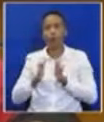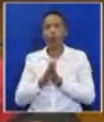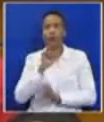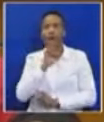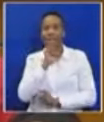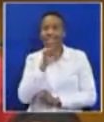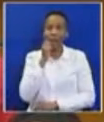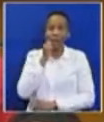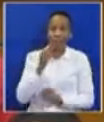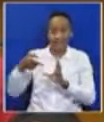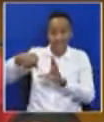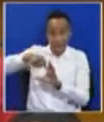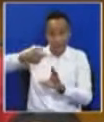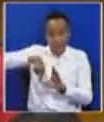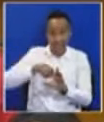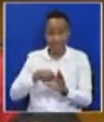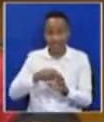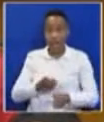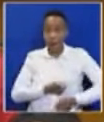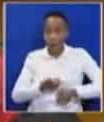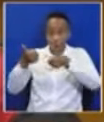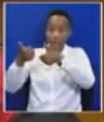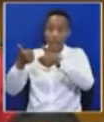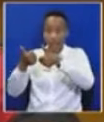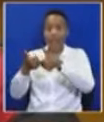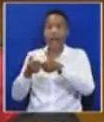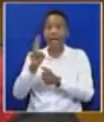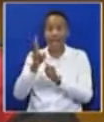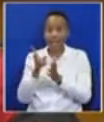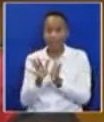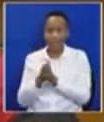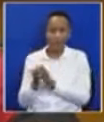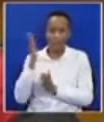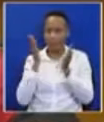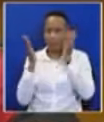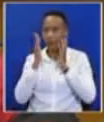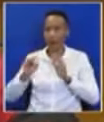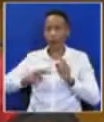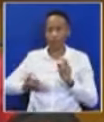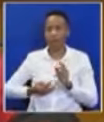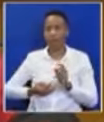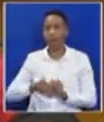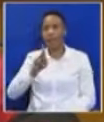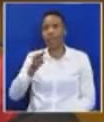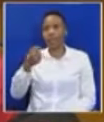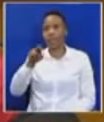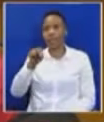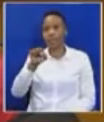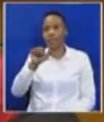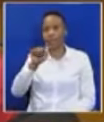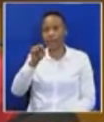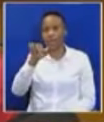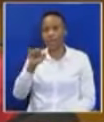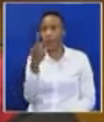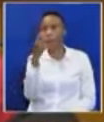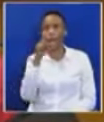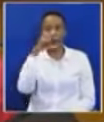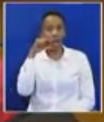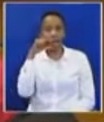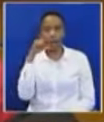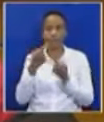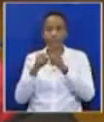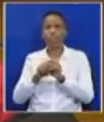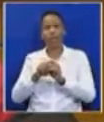will go back to their women bashing conduct. Kanzani is one name in a long list of names of women who have